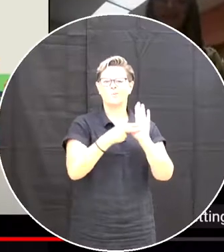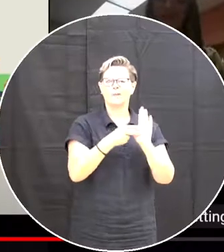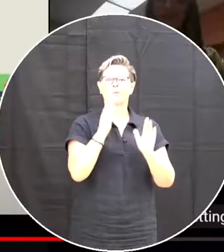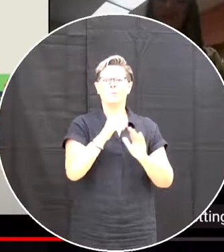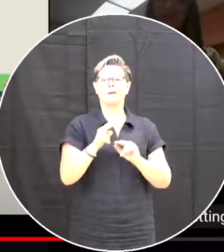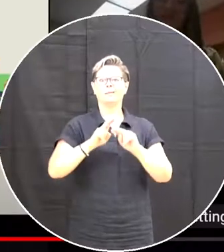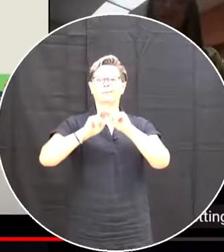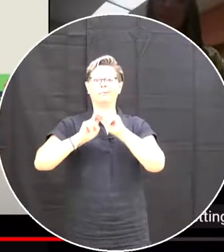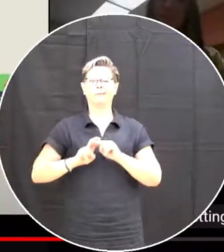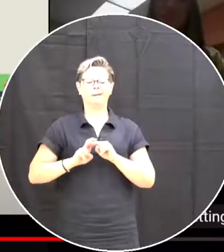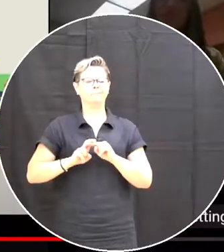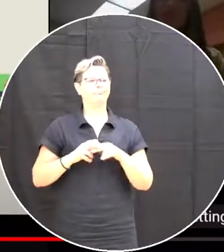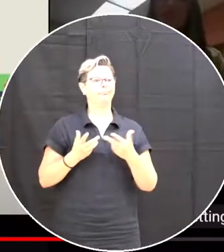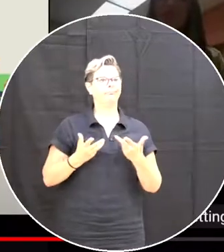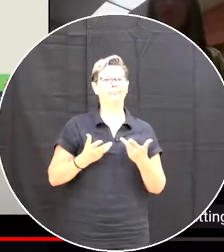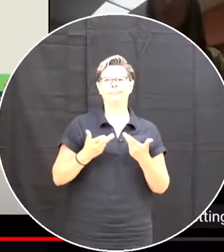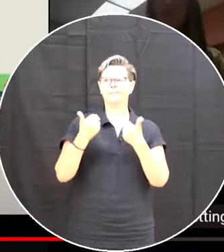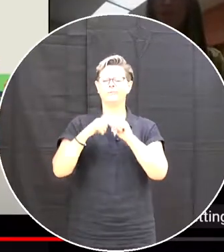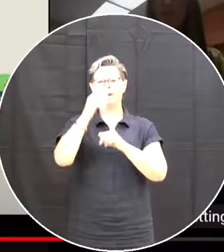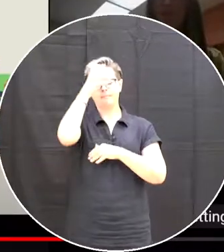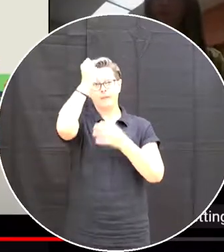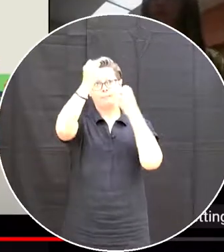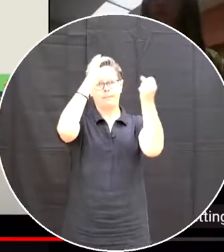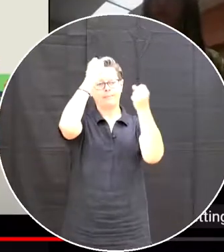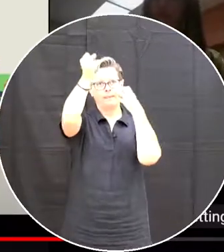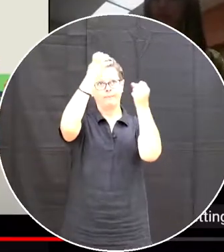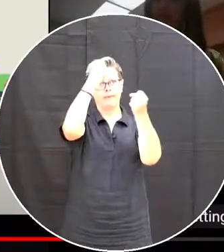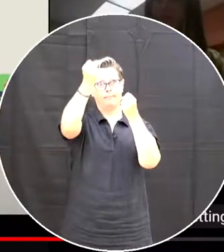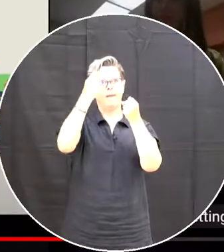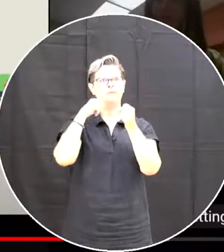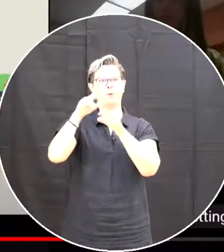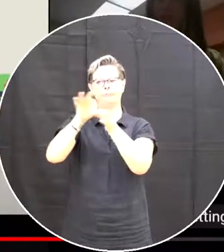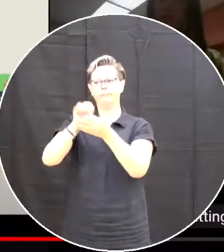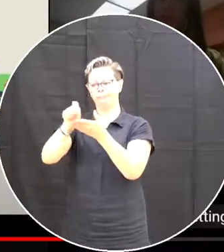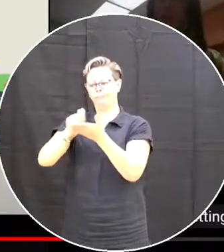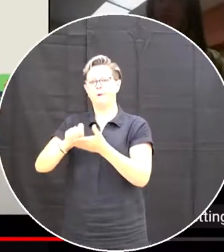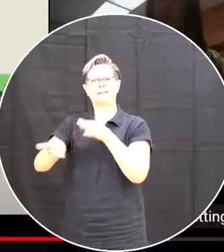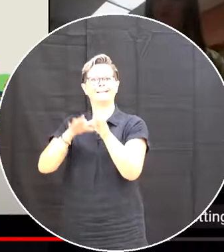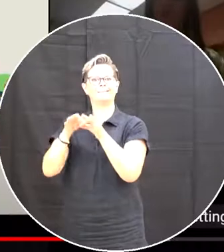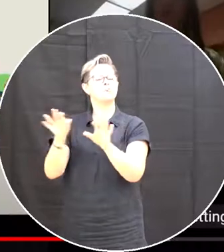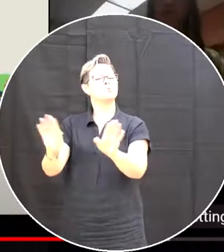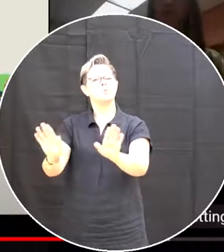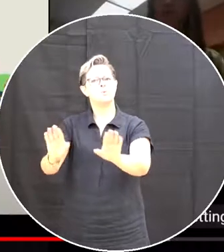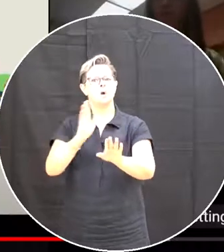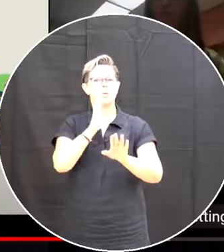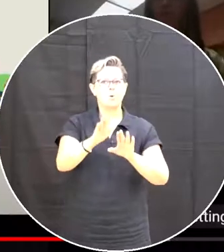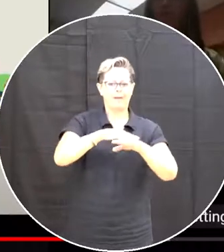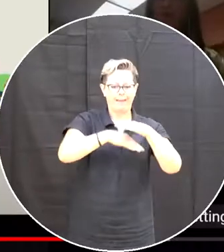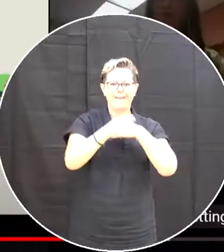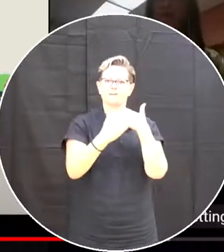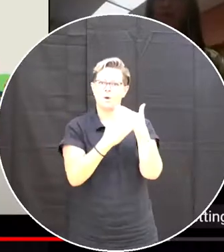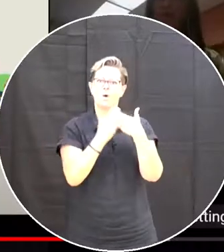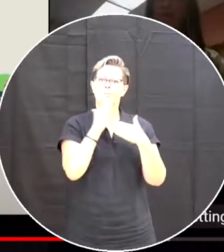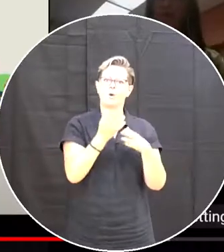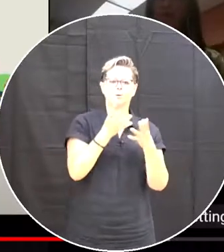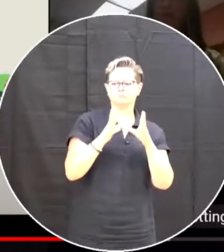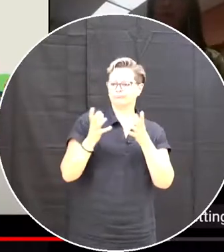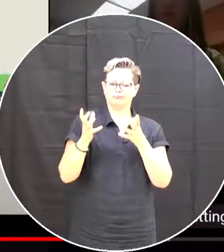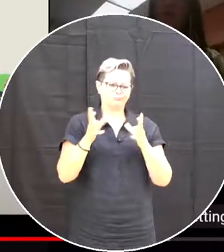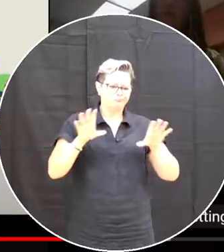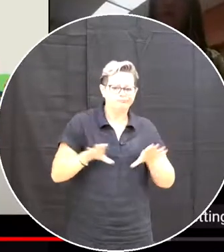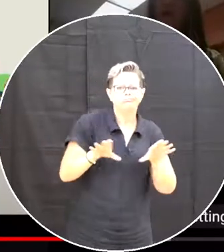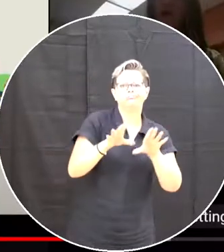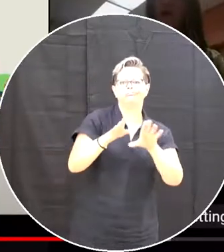be sitting down Trying to memorize something Just to go write a test You are going to be working and collaborating with other people You are going to be